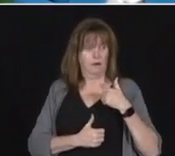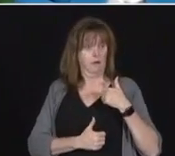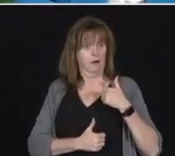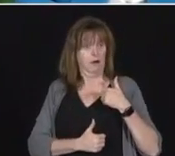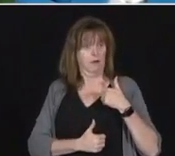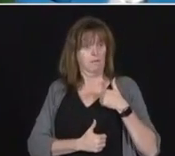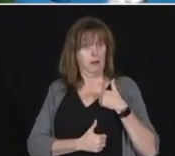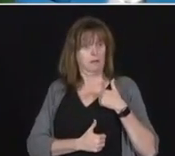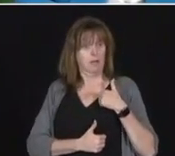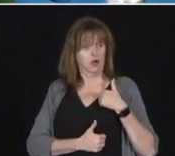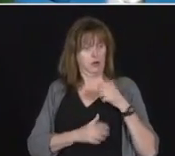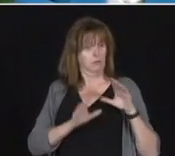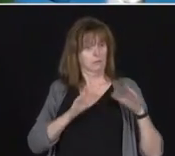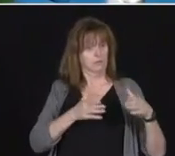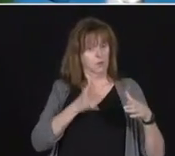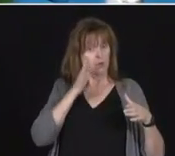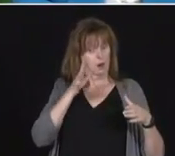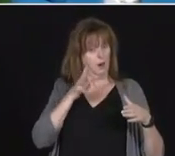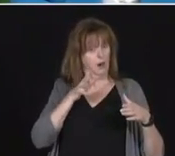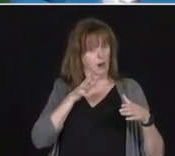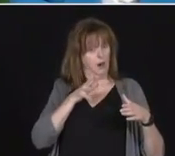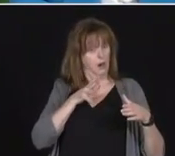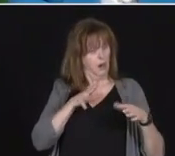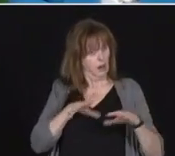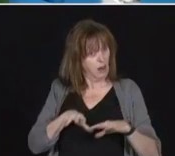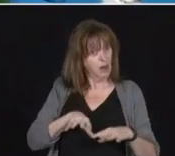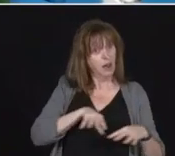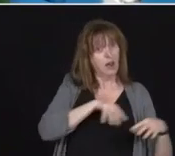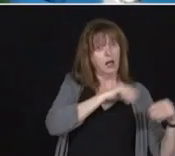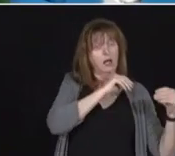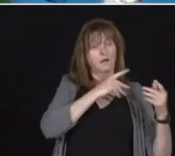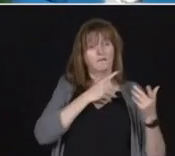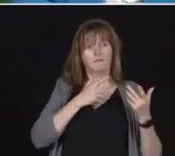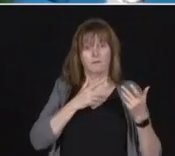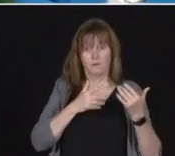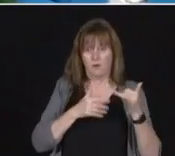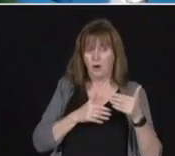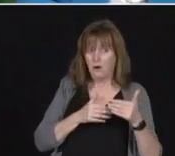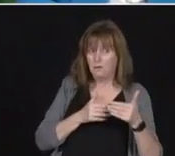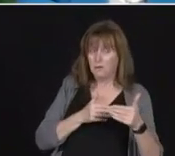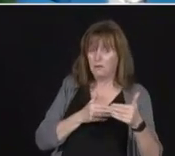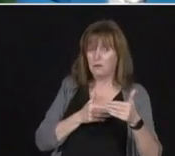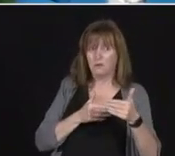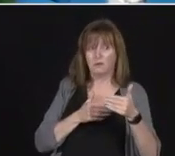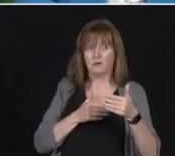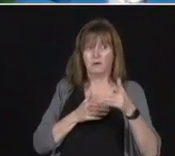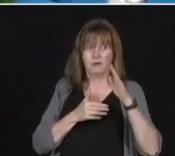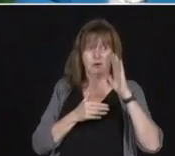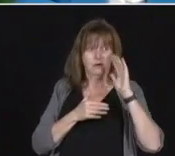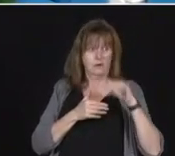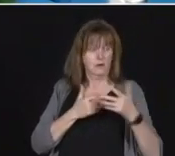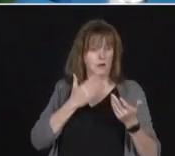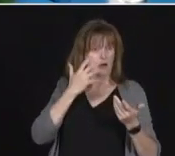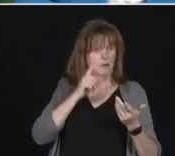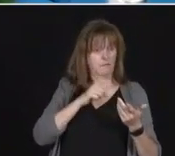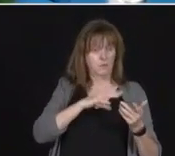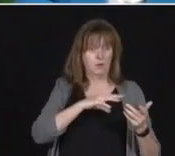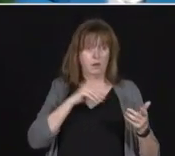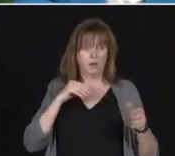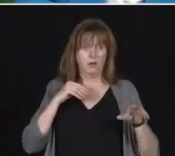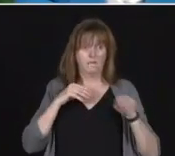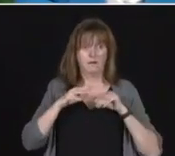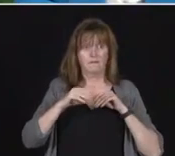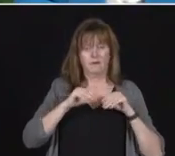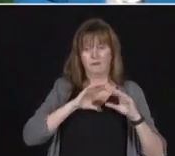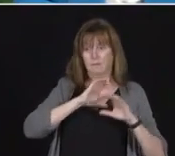Hospitals at some point are going to have to I am assuming are going to have to pull some of their teams out of long-term care homes as hospital procedures